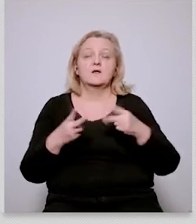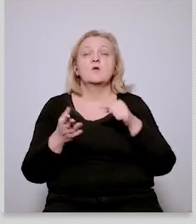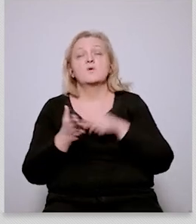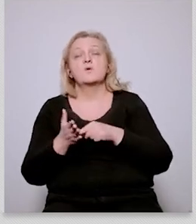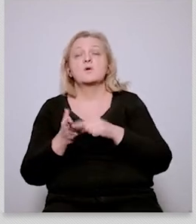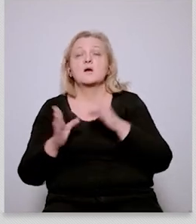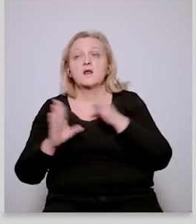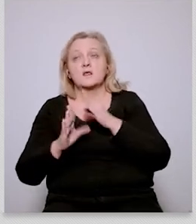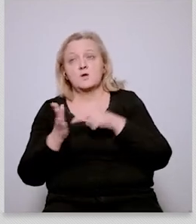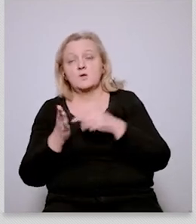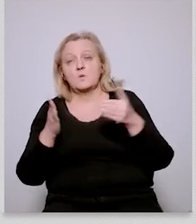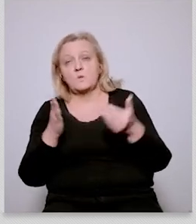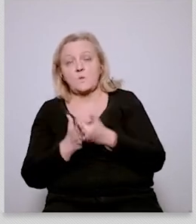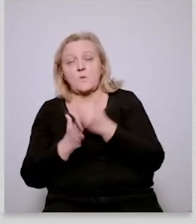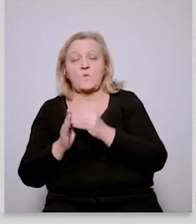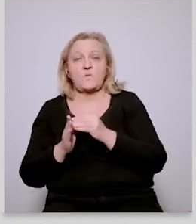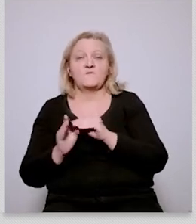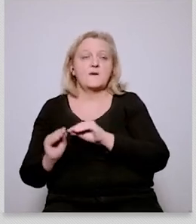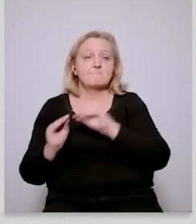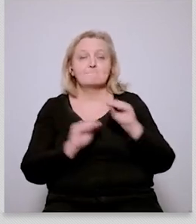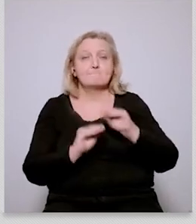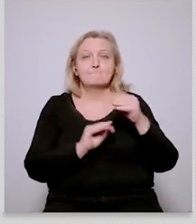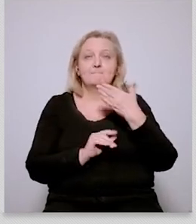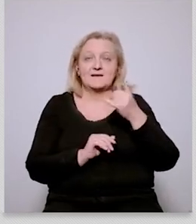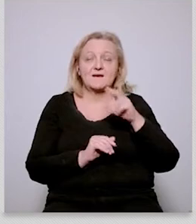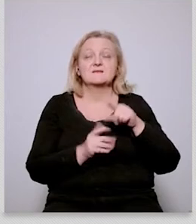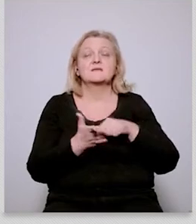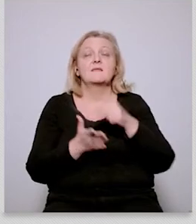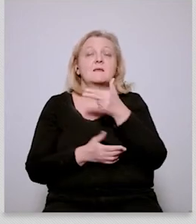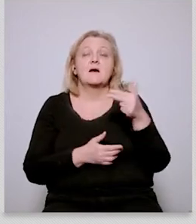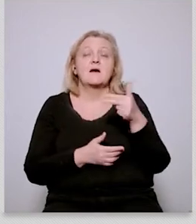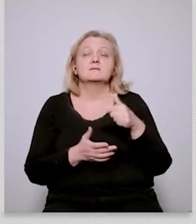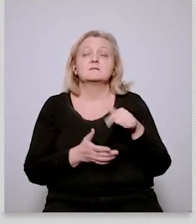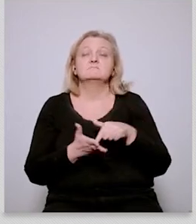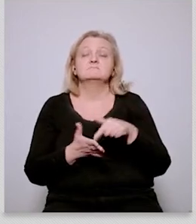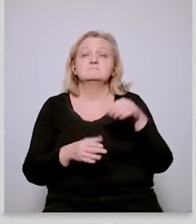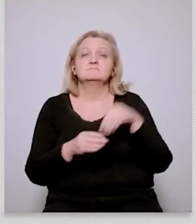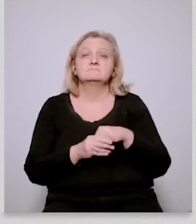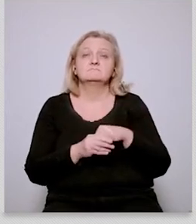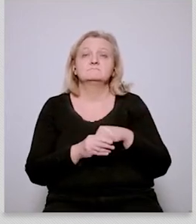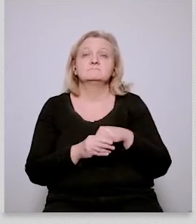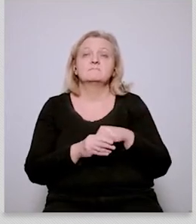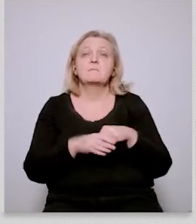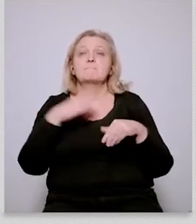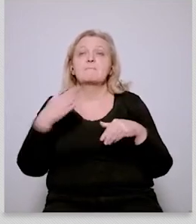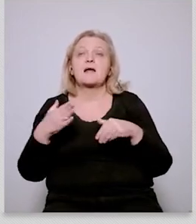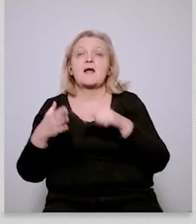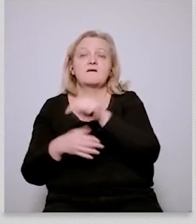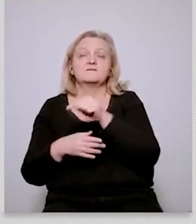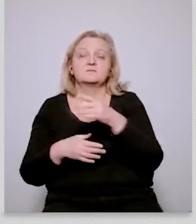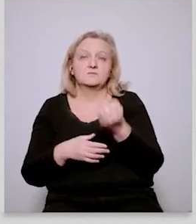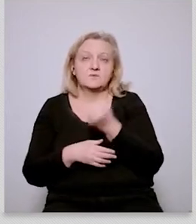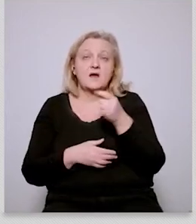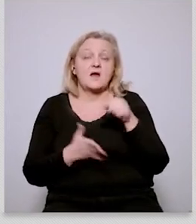years later we can see that at that point we advocated for an honest um